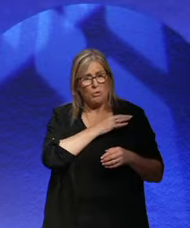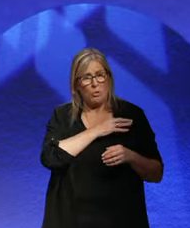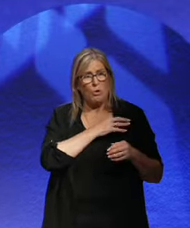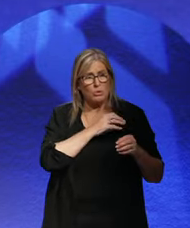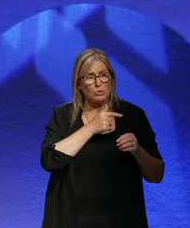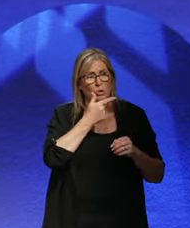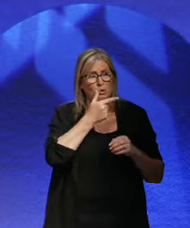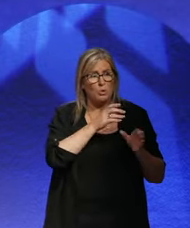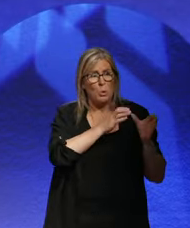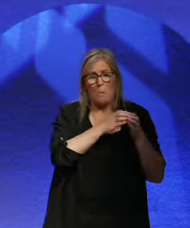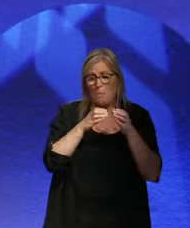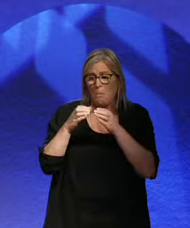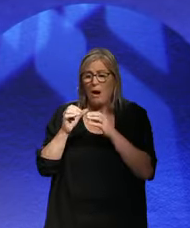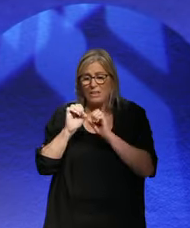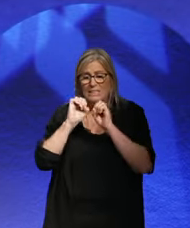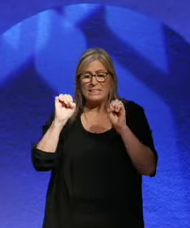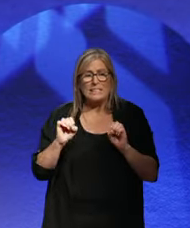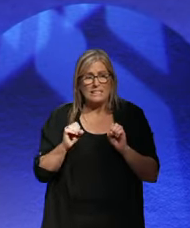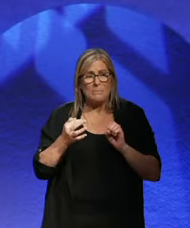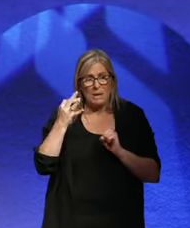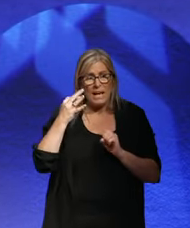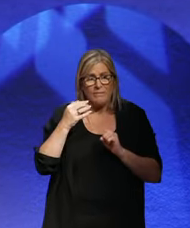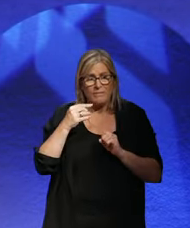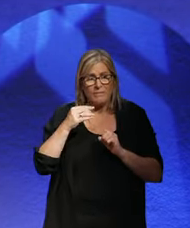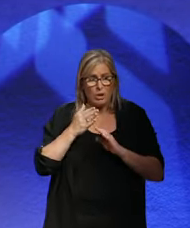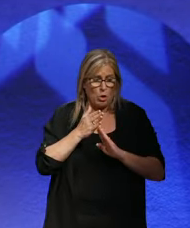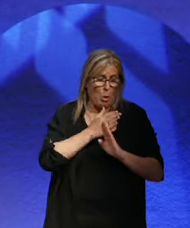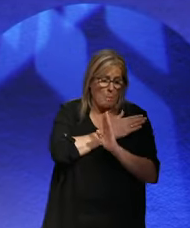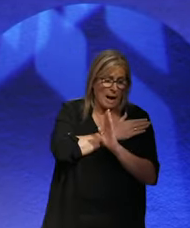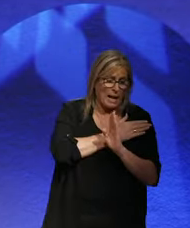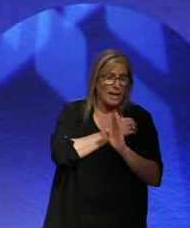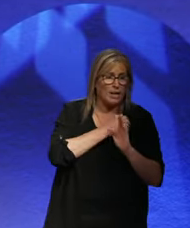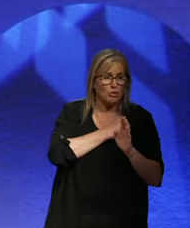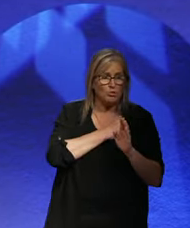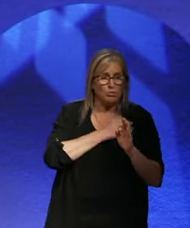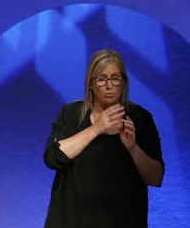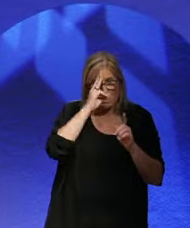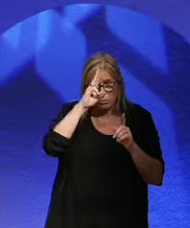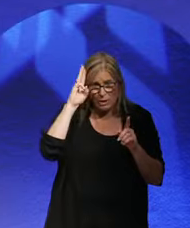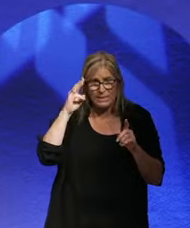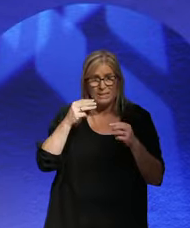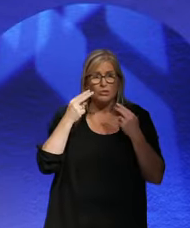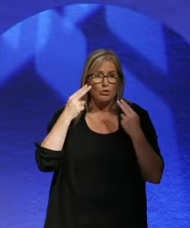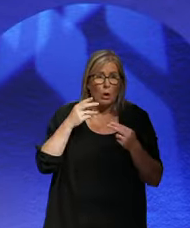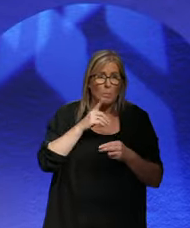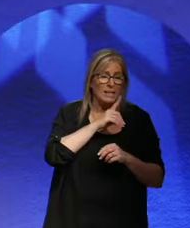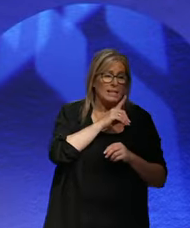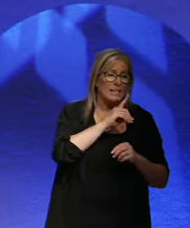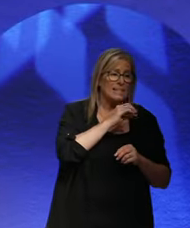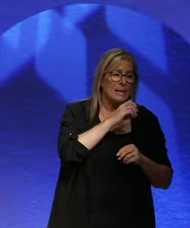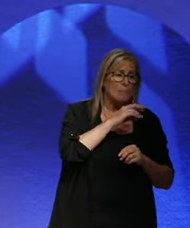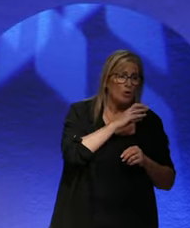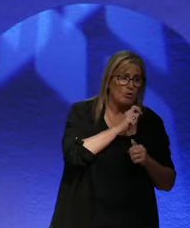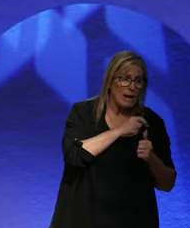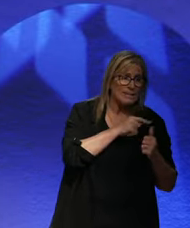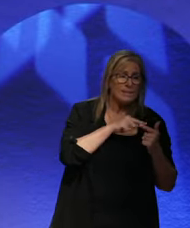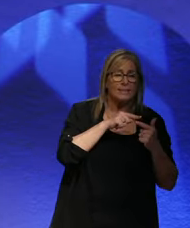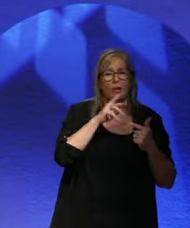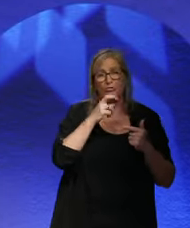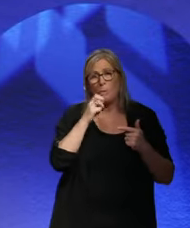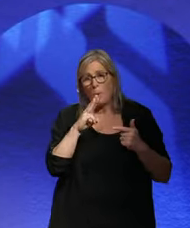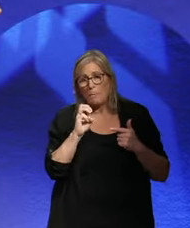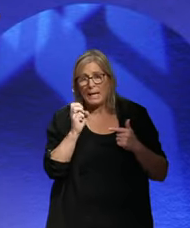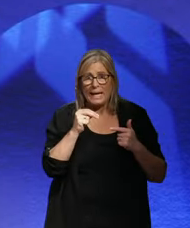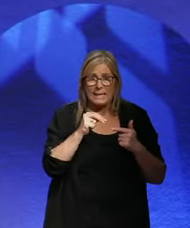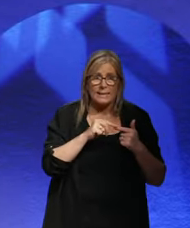-party system. Because if you go back through the presidents, it's usually a Democrat, followed by a Republican, followed by a Democrat,